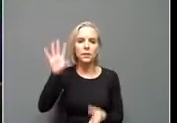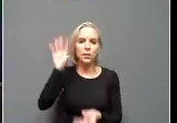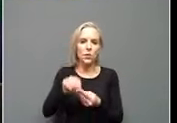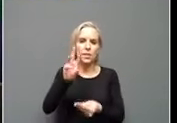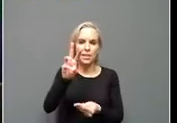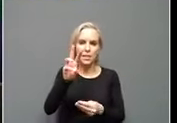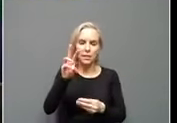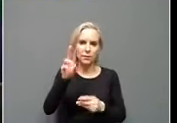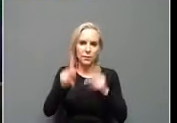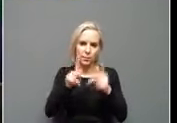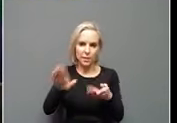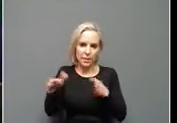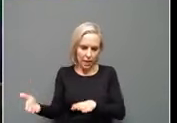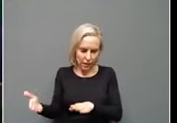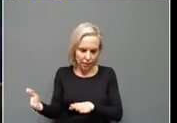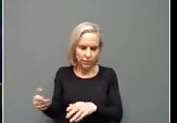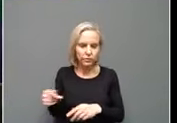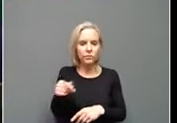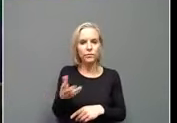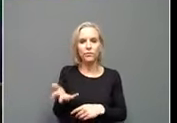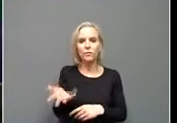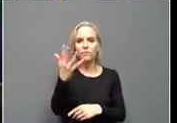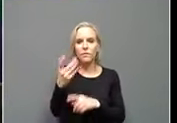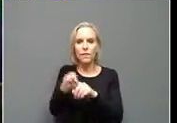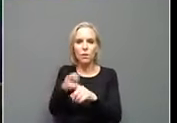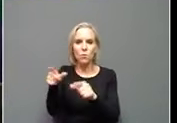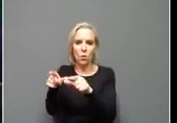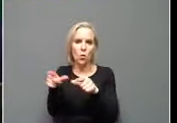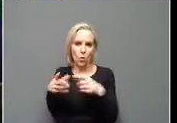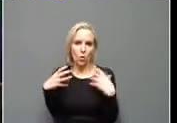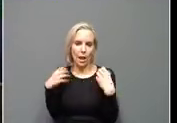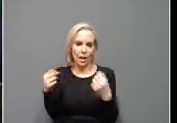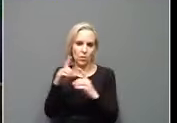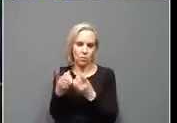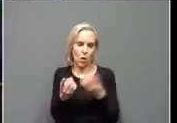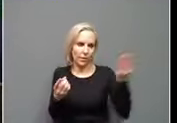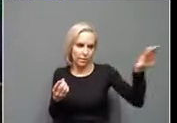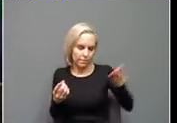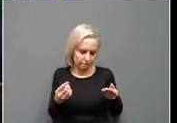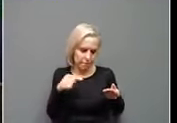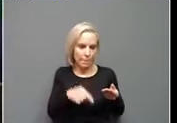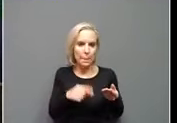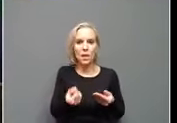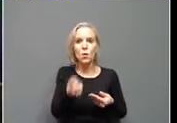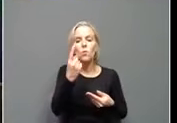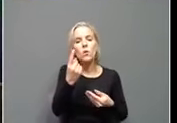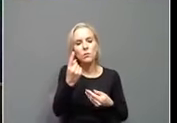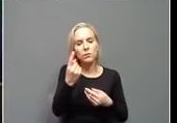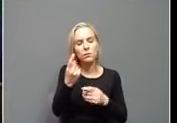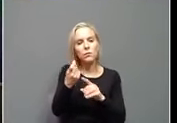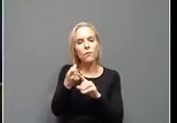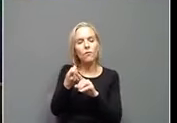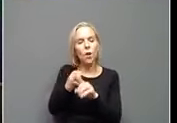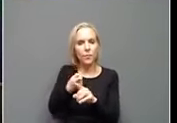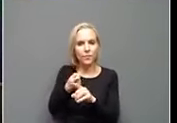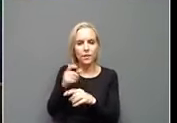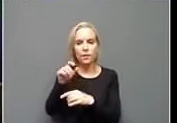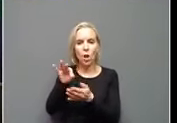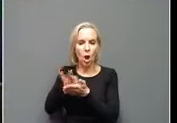5 from the local health departments, the regular method, 1 from our audit.